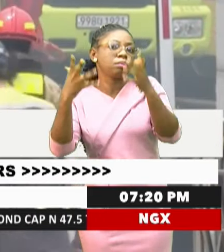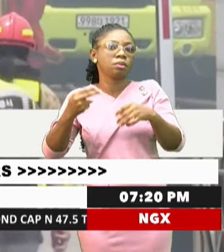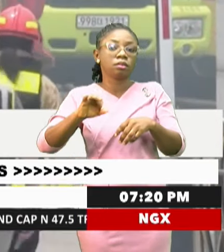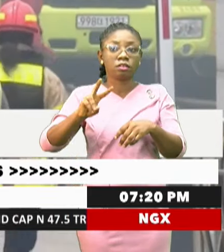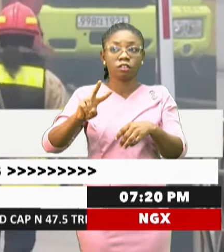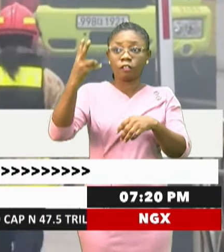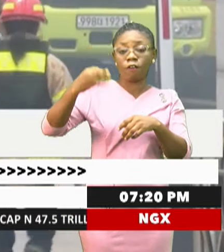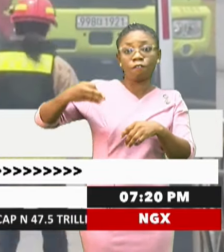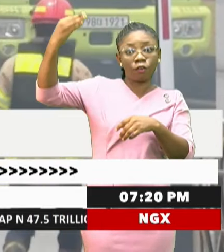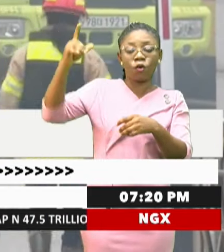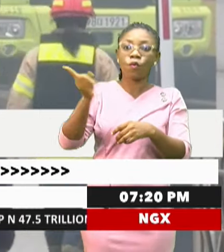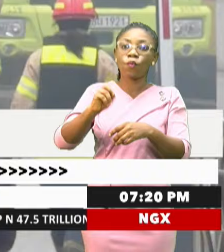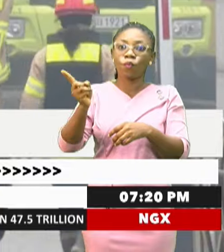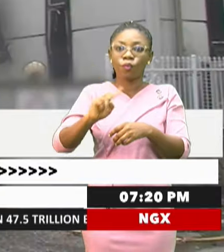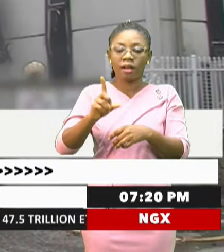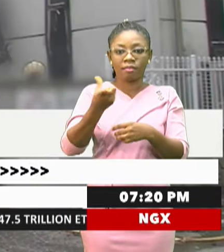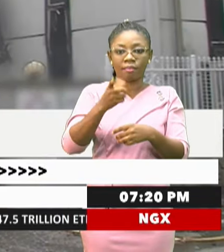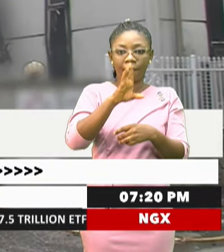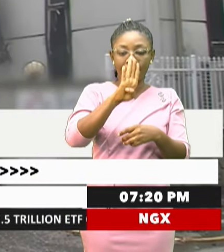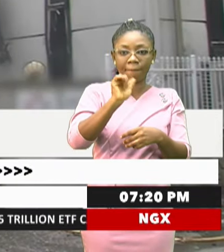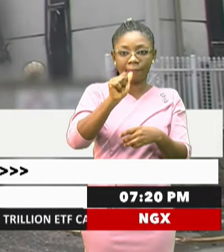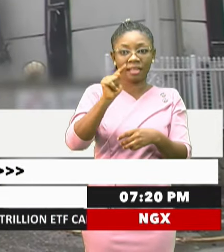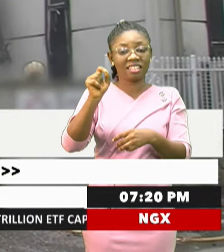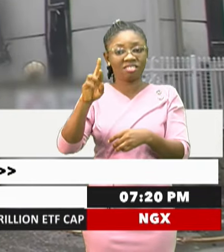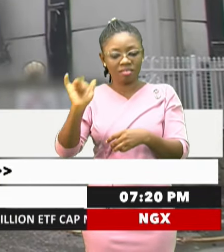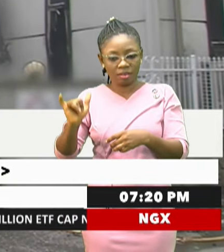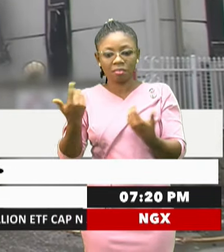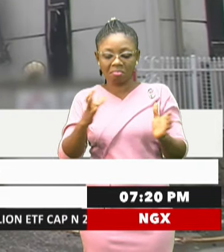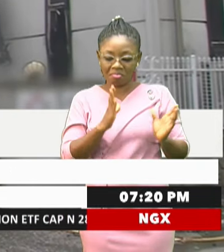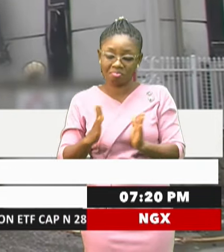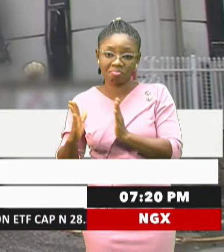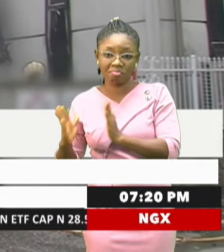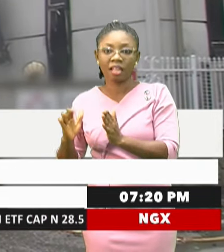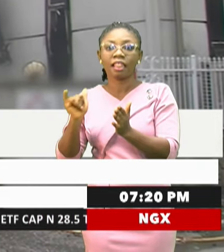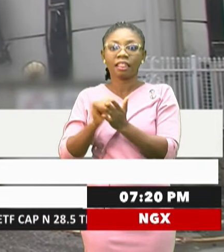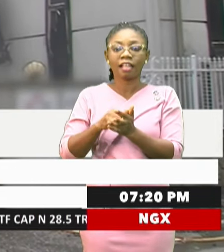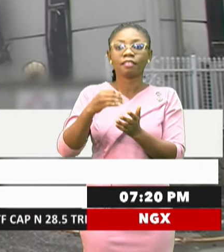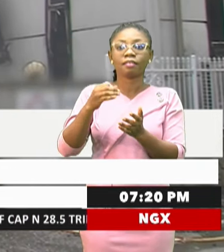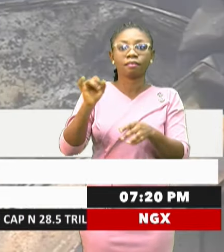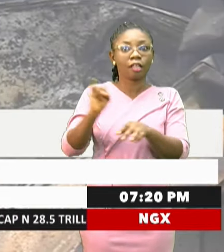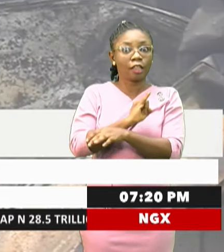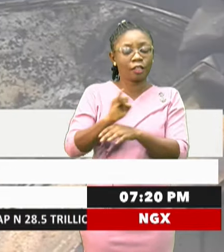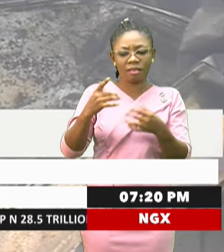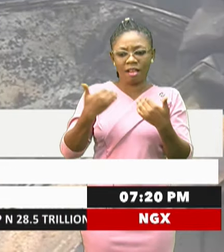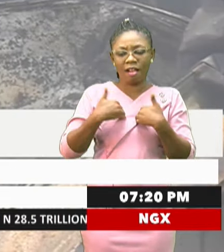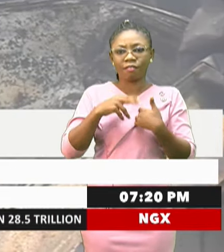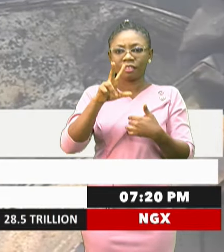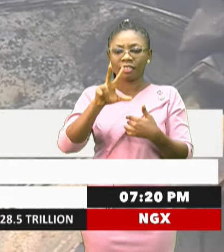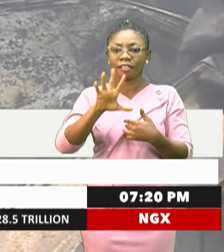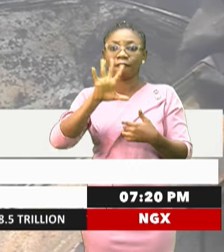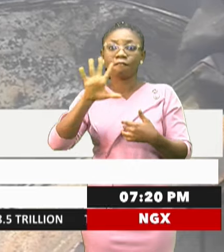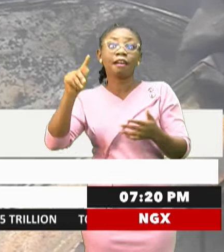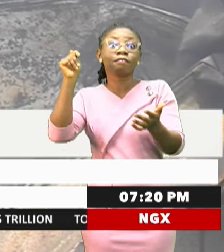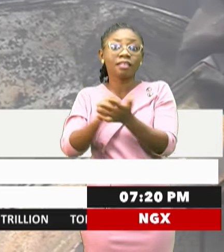lithium-ion batteries were being inspected and packaged. The vast factory had an estimated 35,000 battery